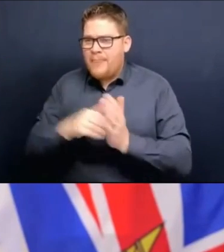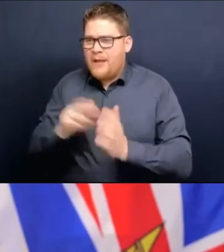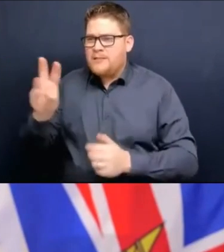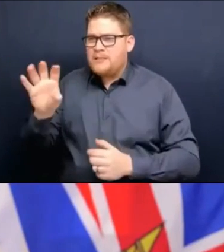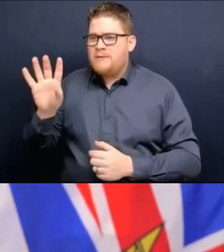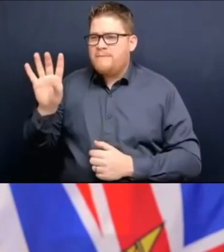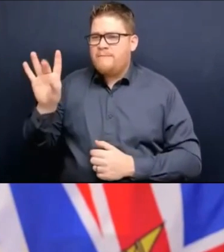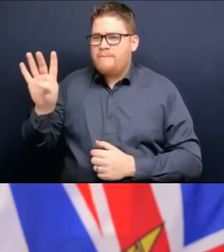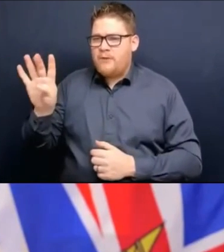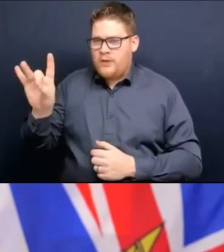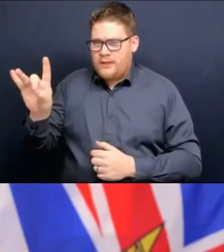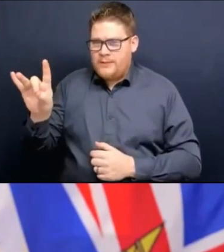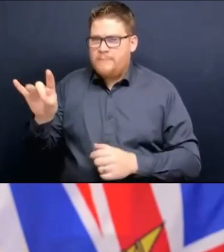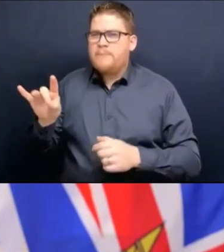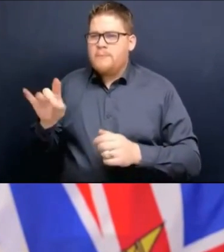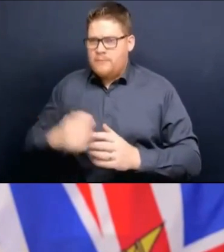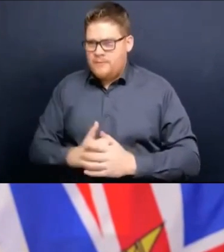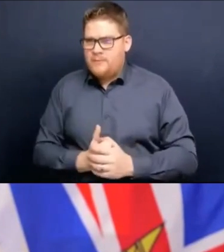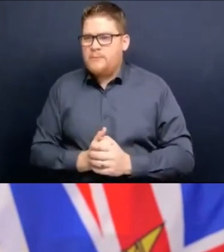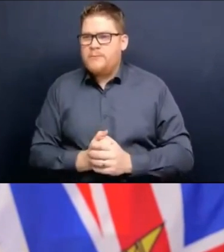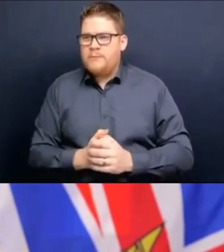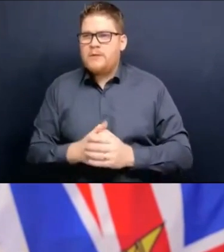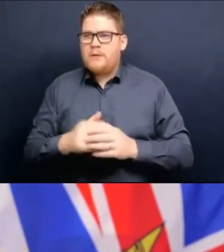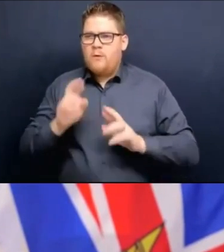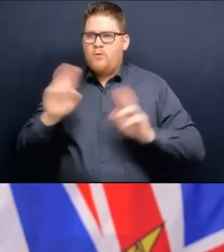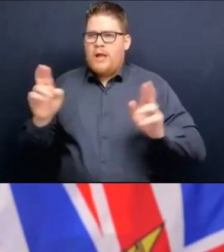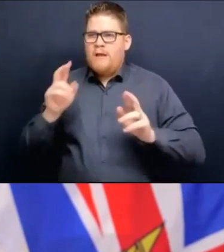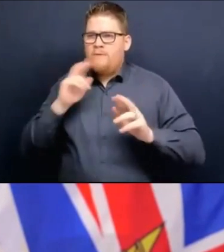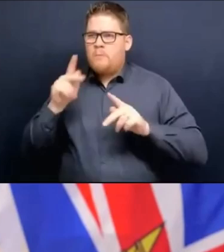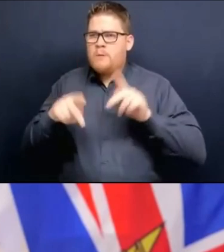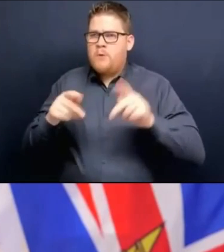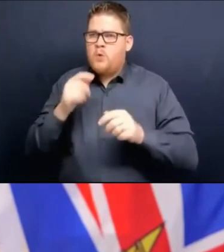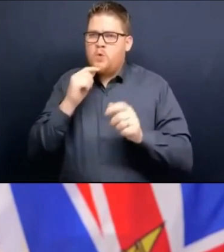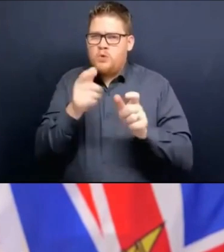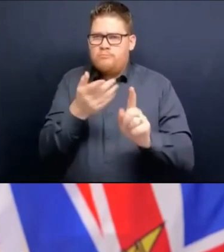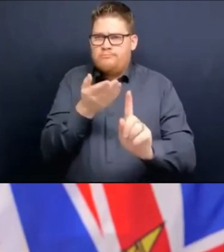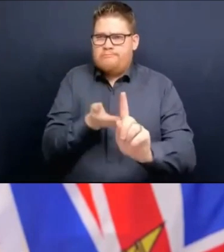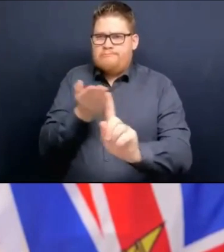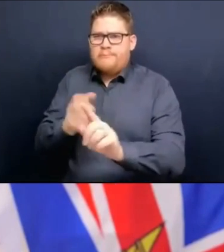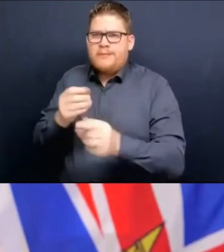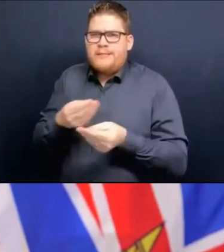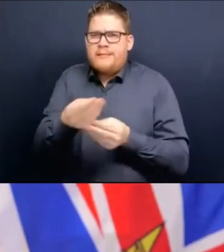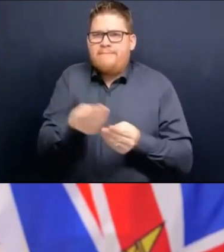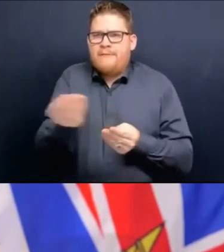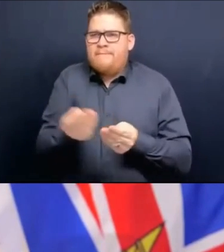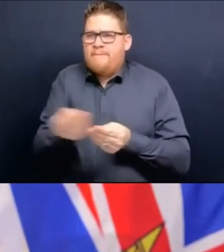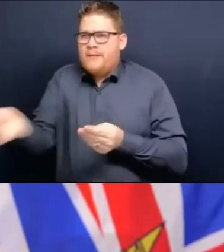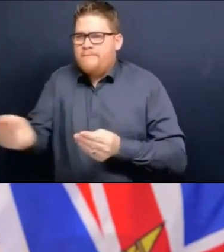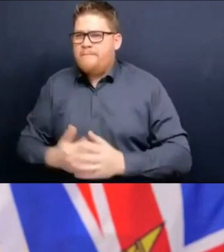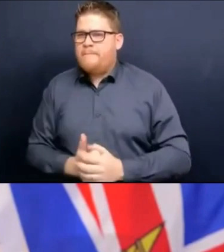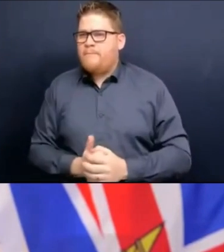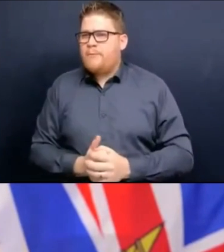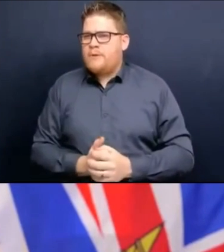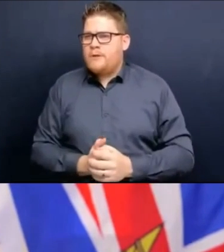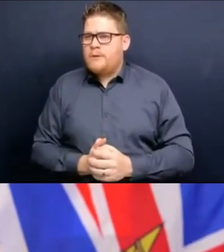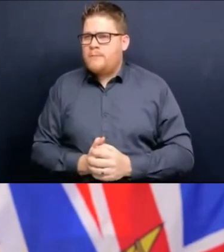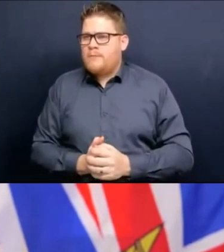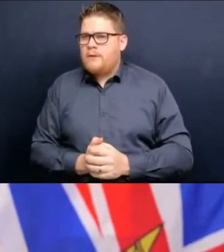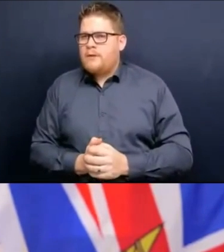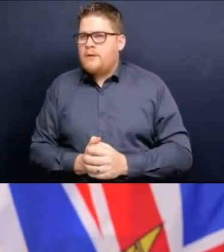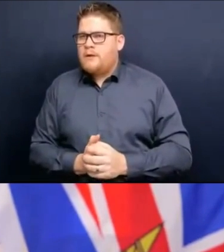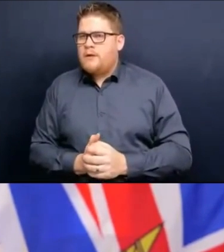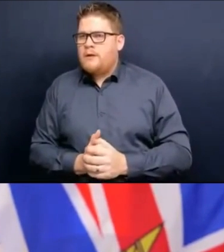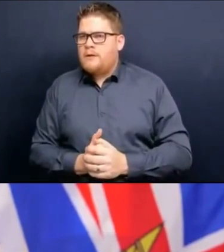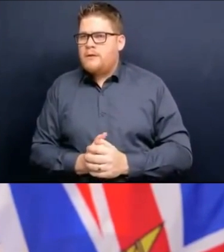approximately 2,876,470 tests en route to British Columbia. And now, an additional